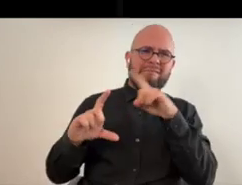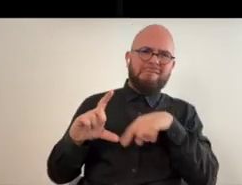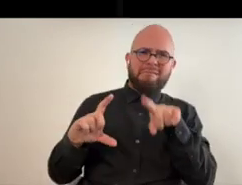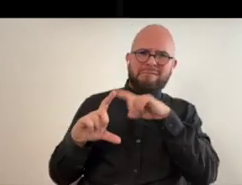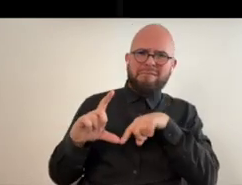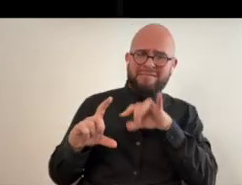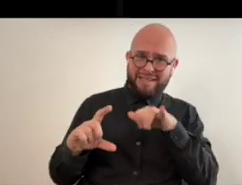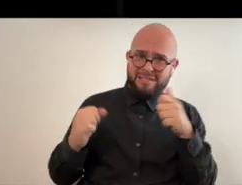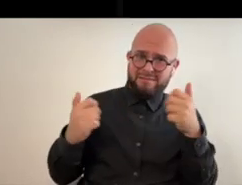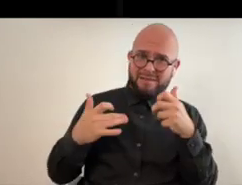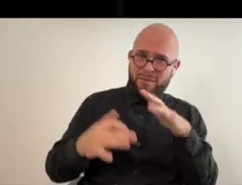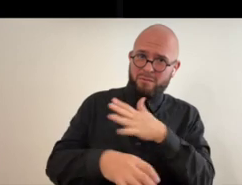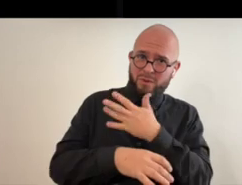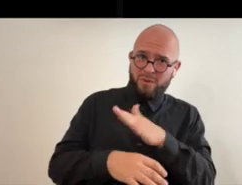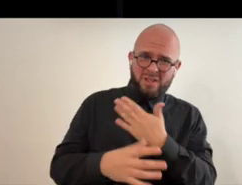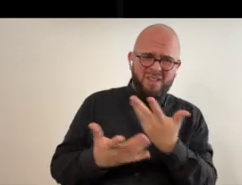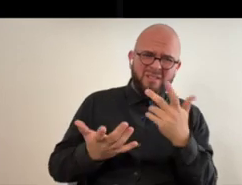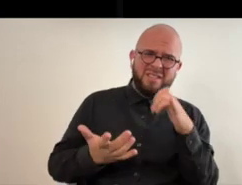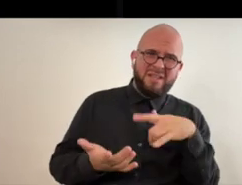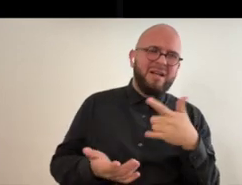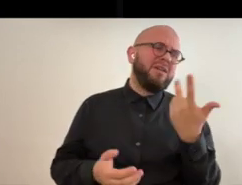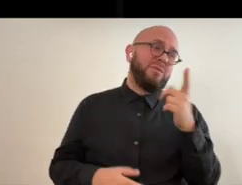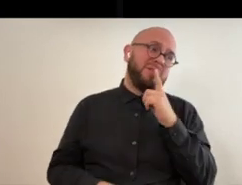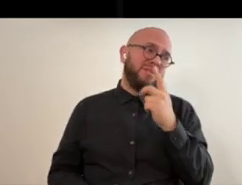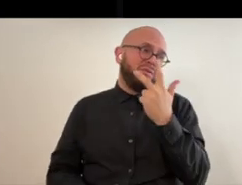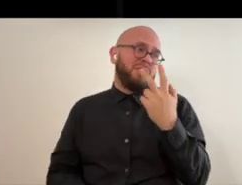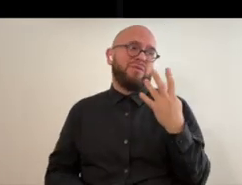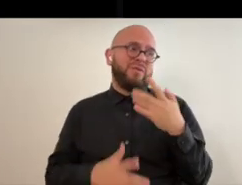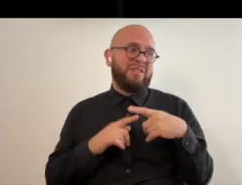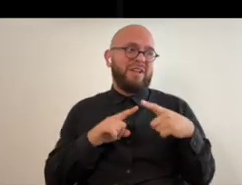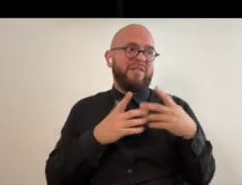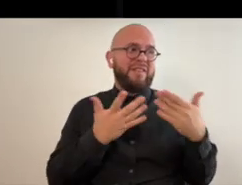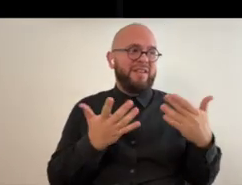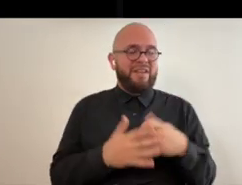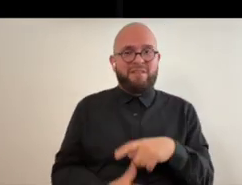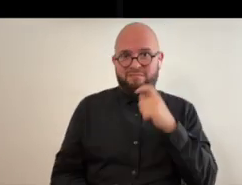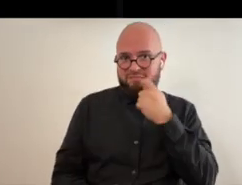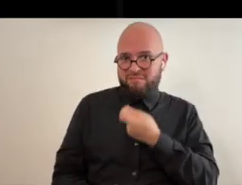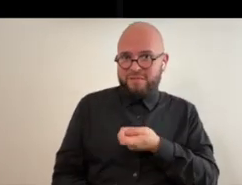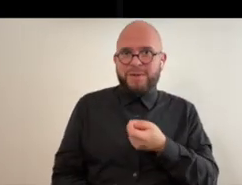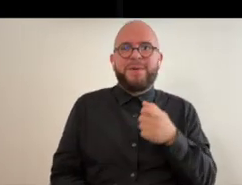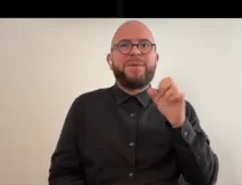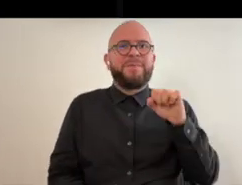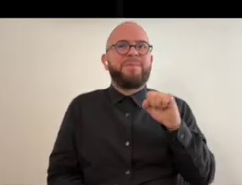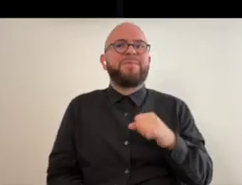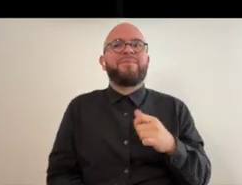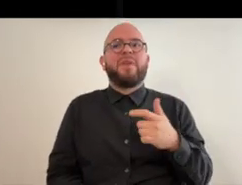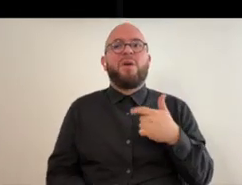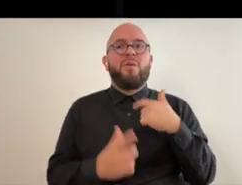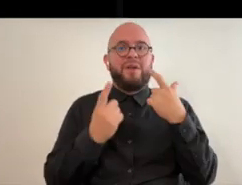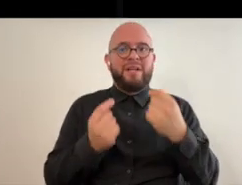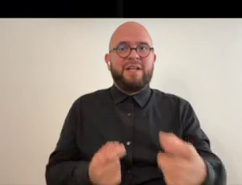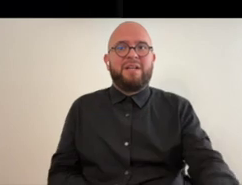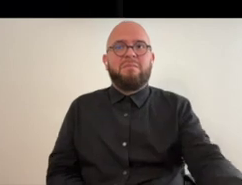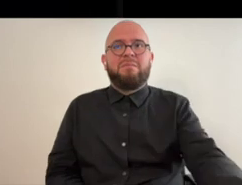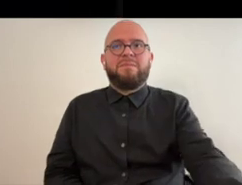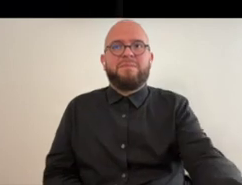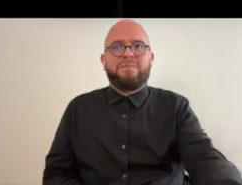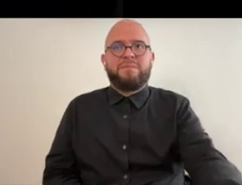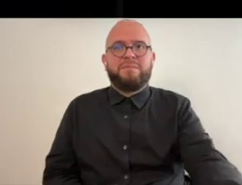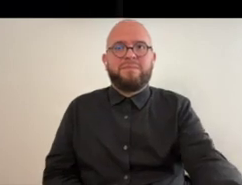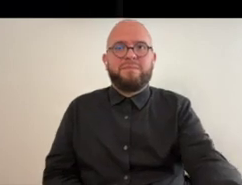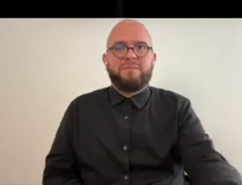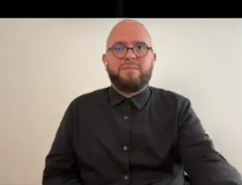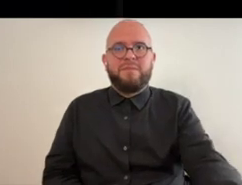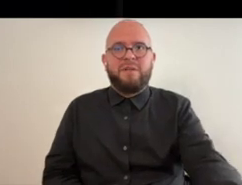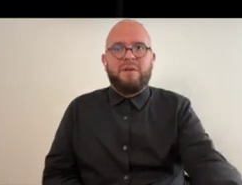speaker hubcap what is that it's like three or four different things um neat the original piece it's it's